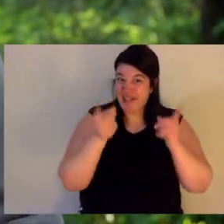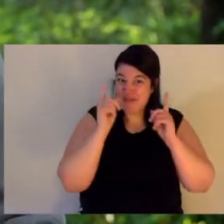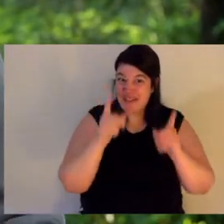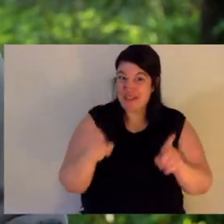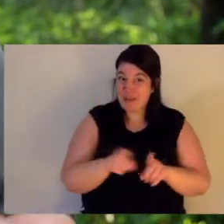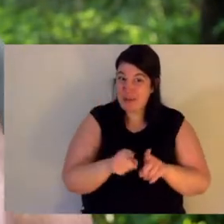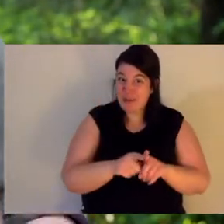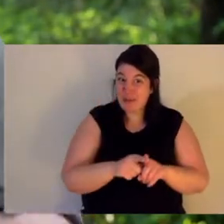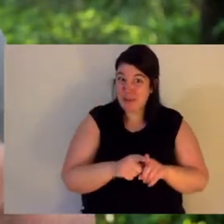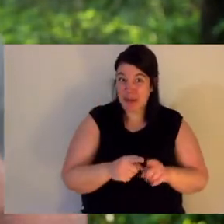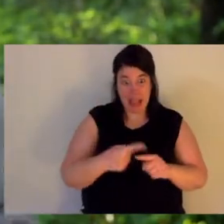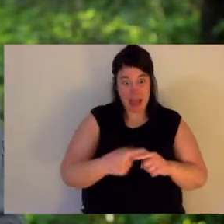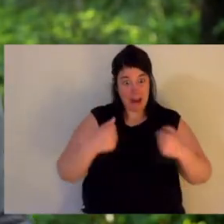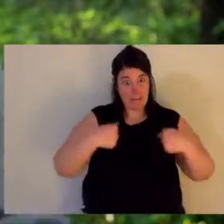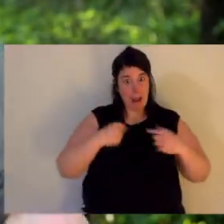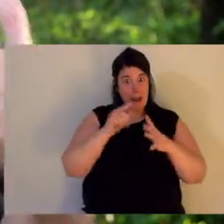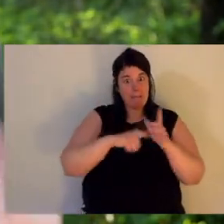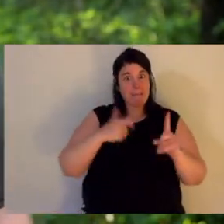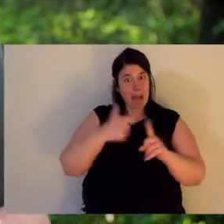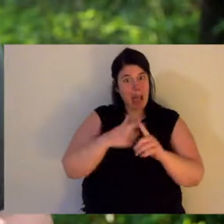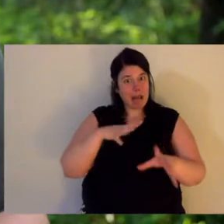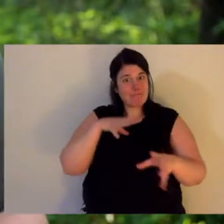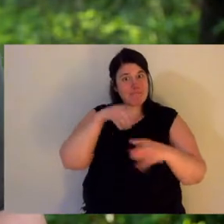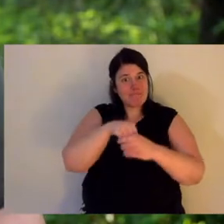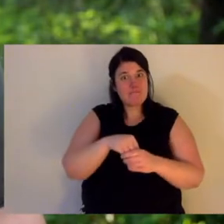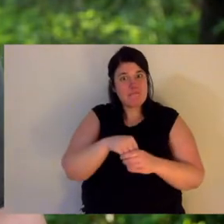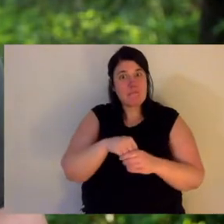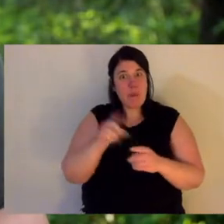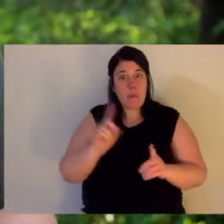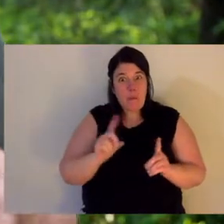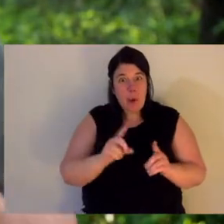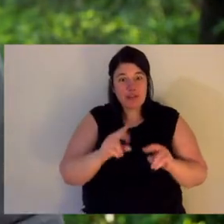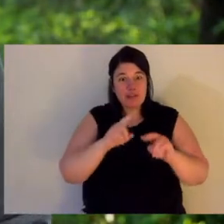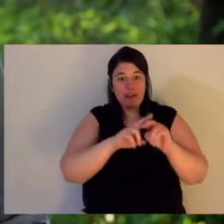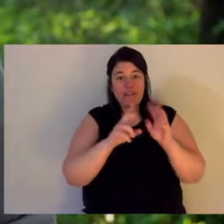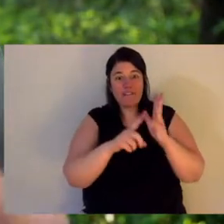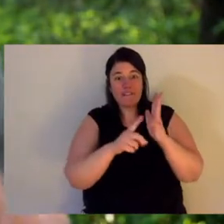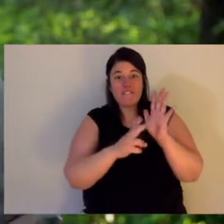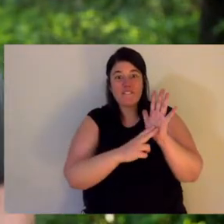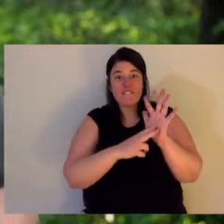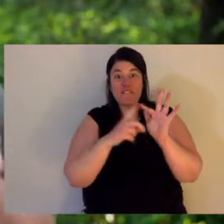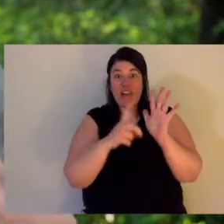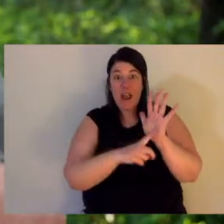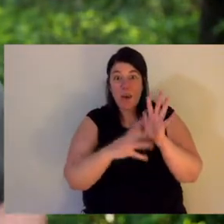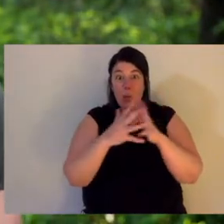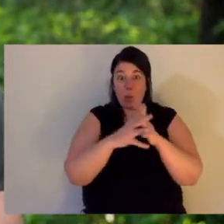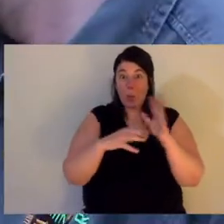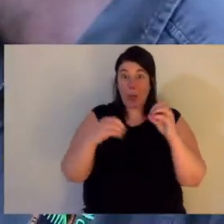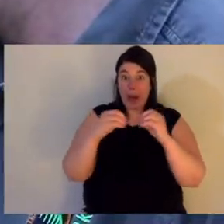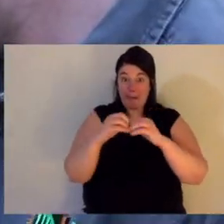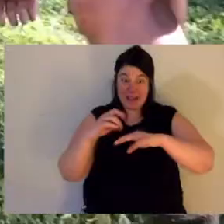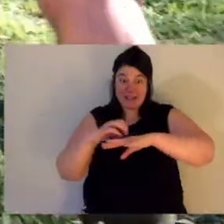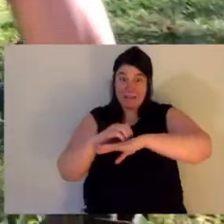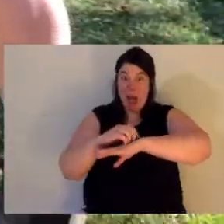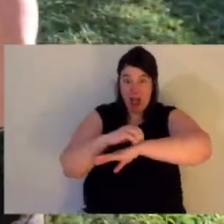deadly and an important role that the Australian Reptile Park plays. I'm talking about funnel web spiders.